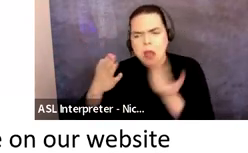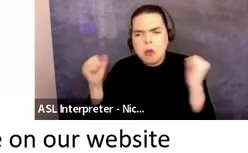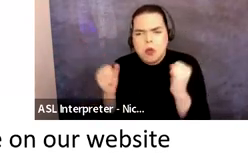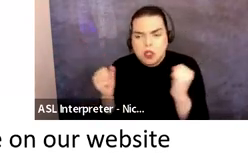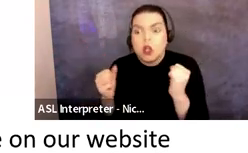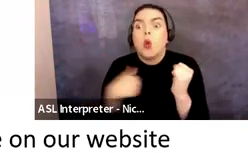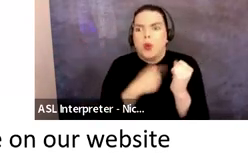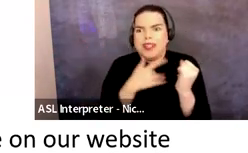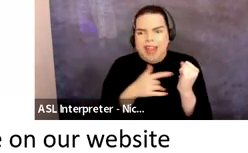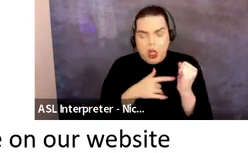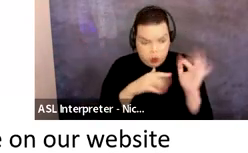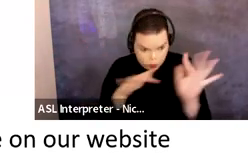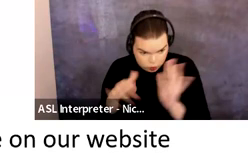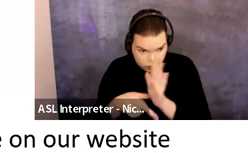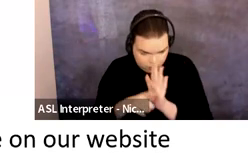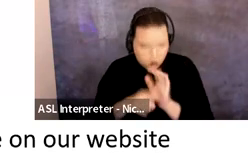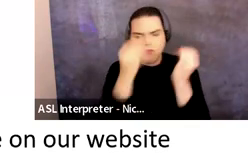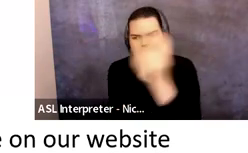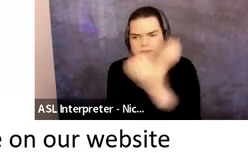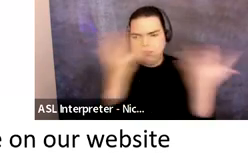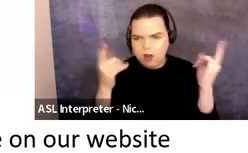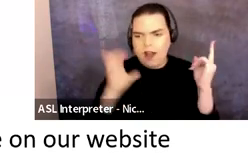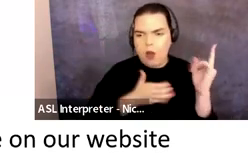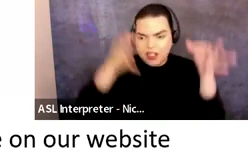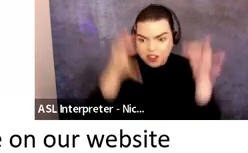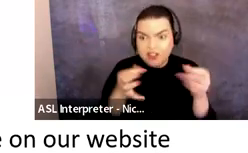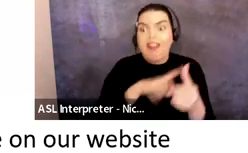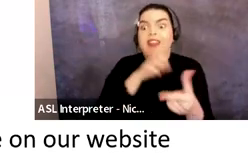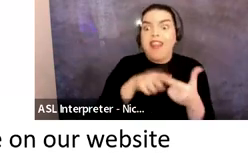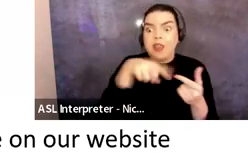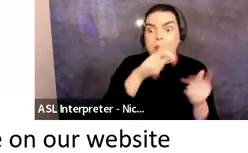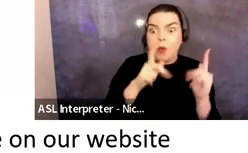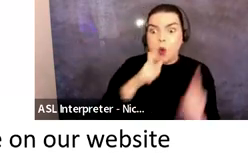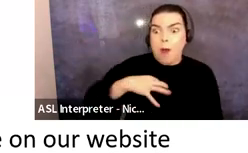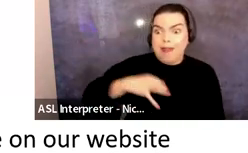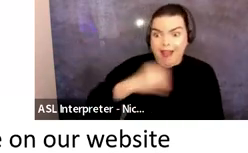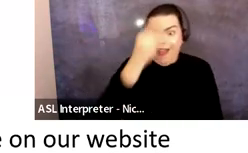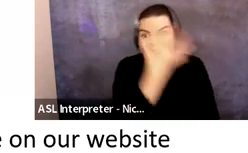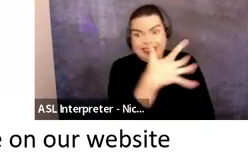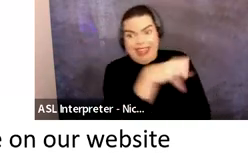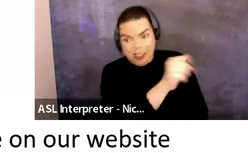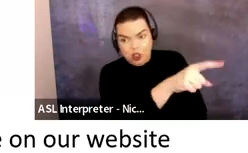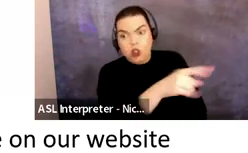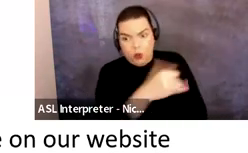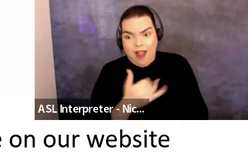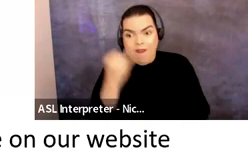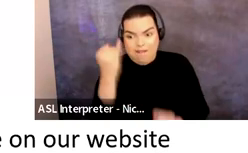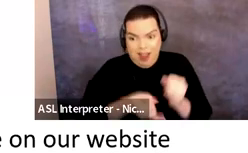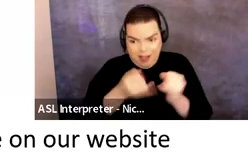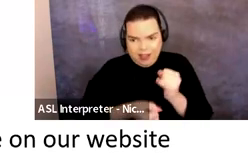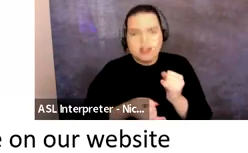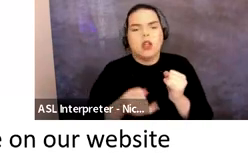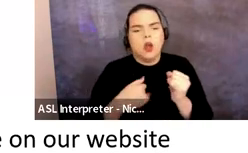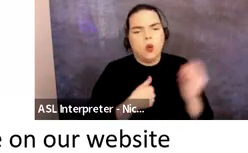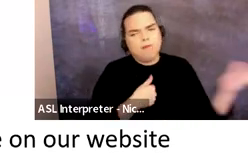decisions. Finalists are then invited to submit in the full proposal rounds, also known as the finalist round, and are